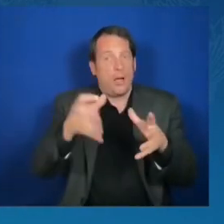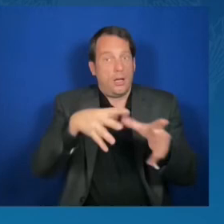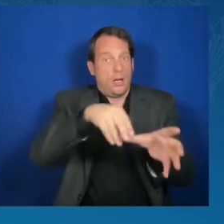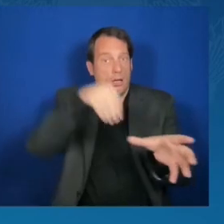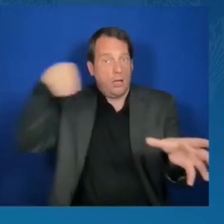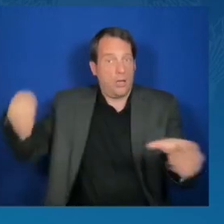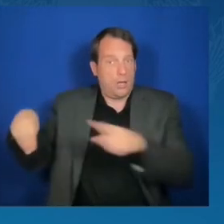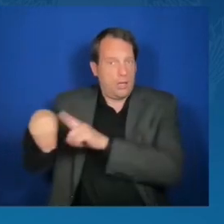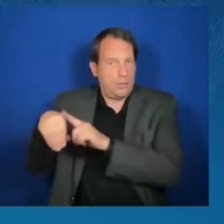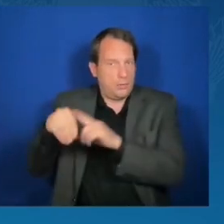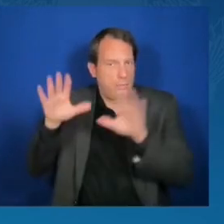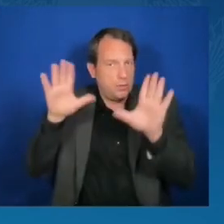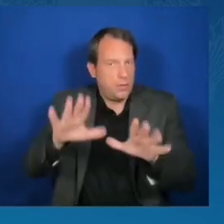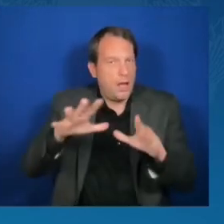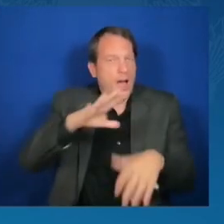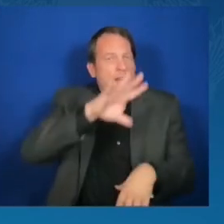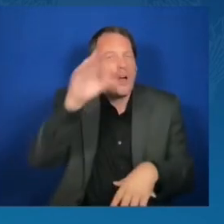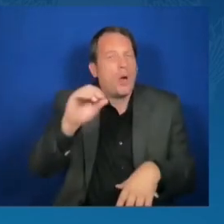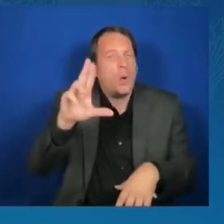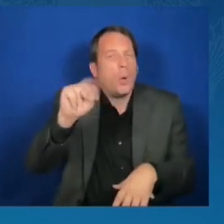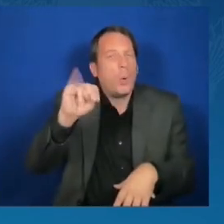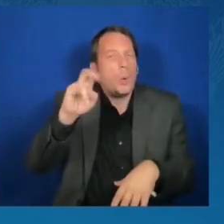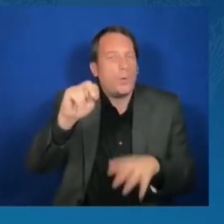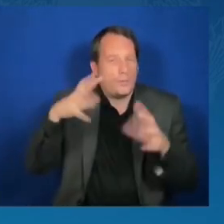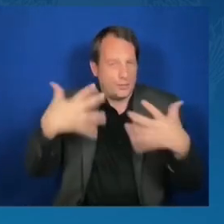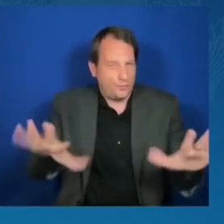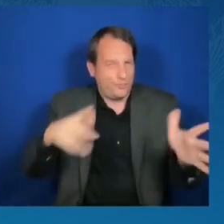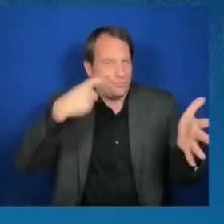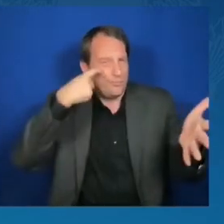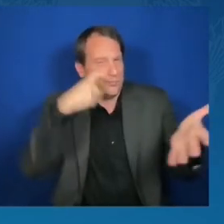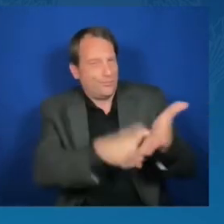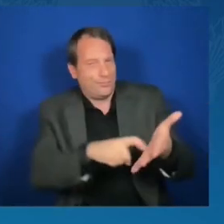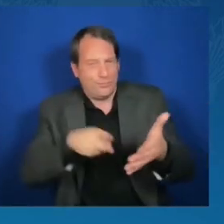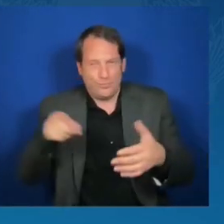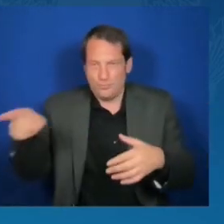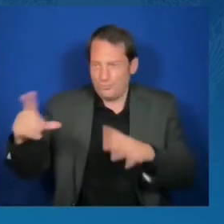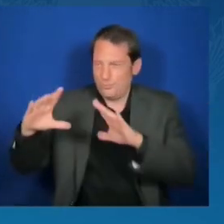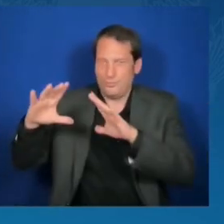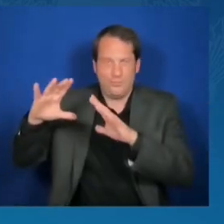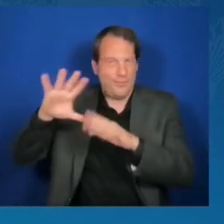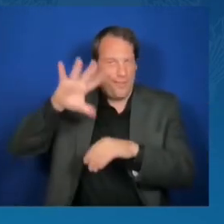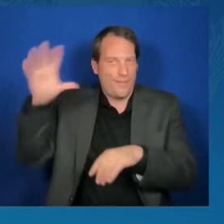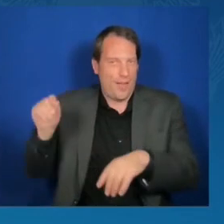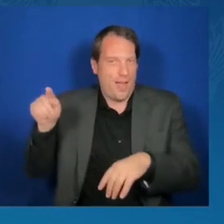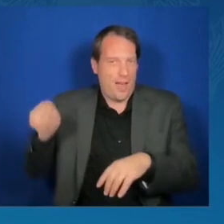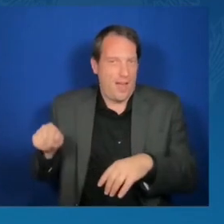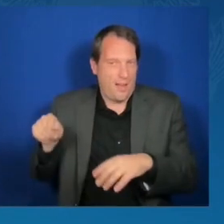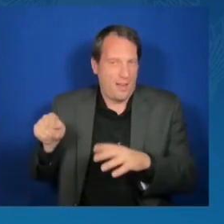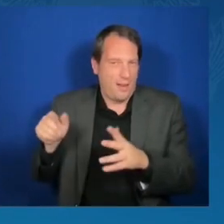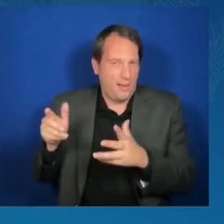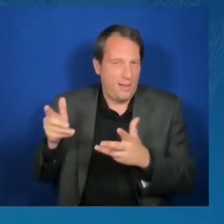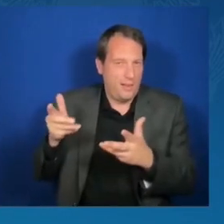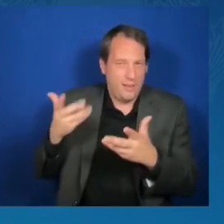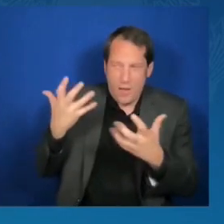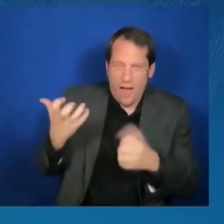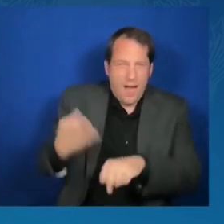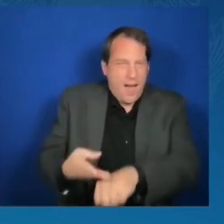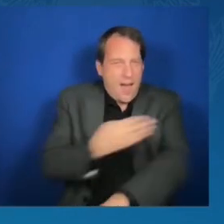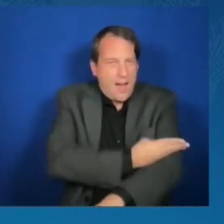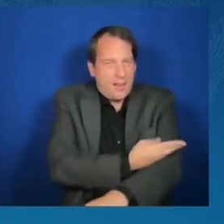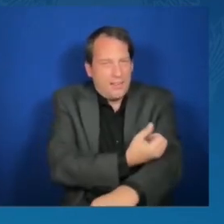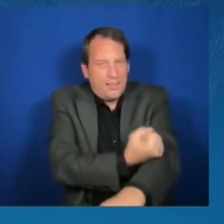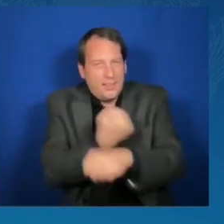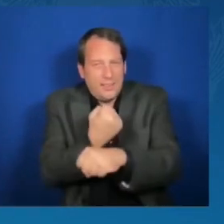amplify that immense potential. That's why, at last year's African Leaders Summit, President Biden created the Advisory Council